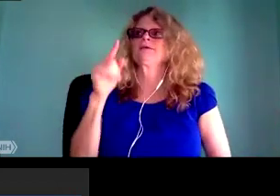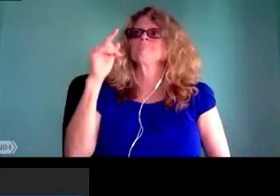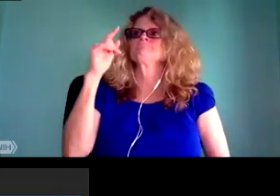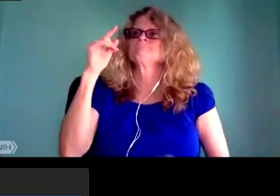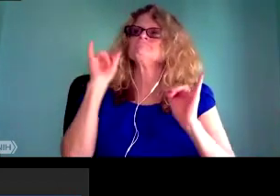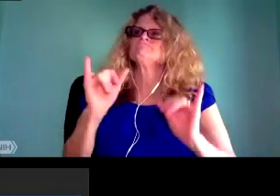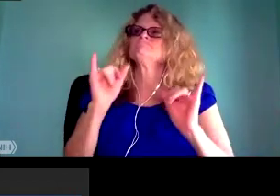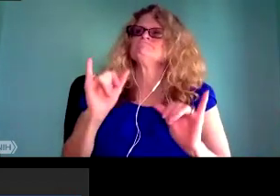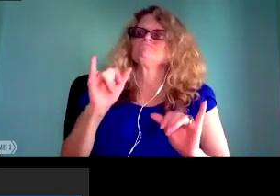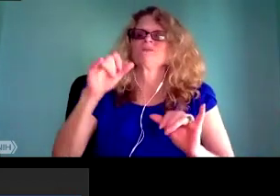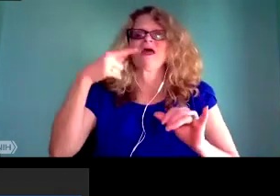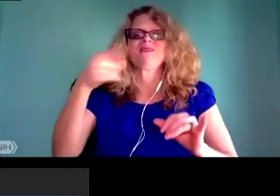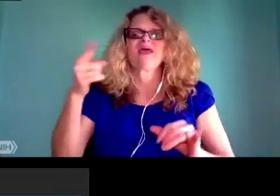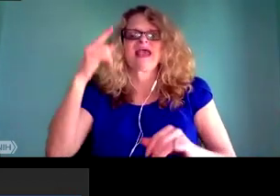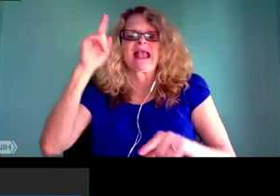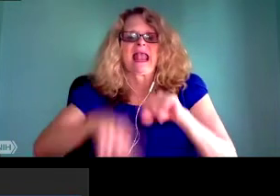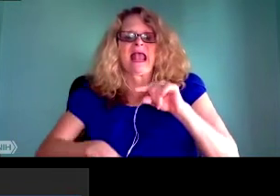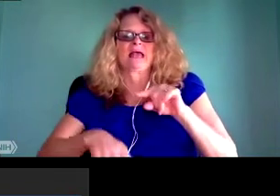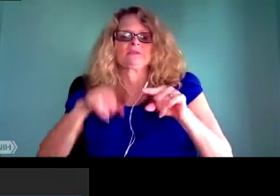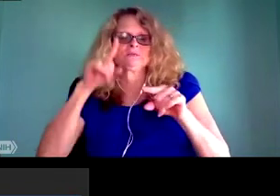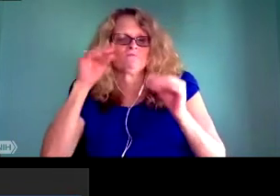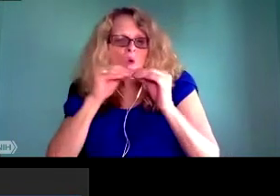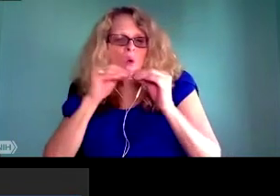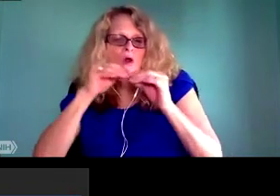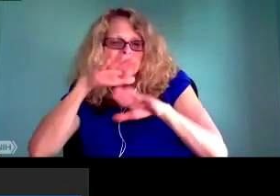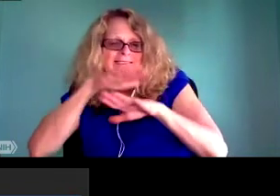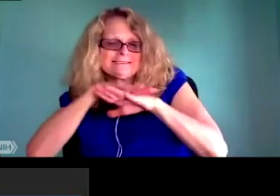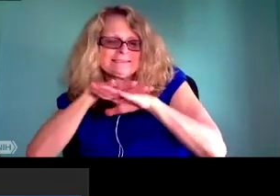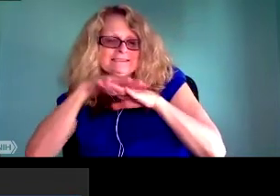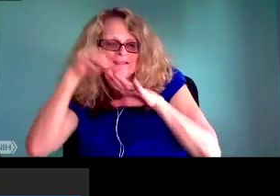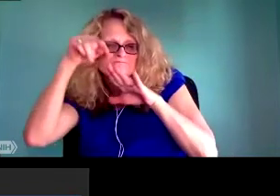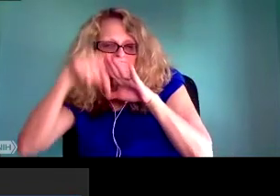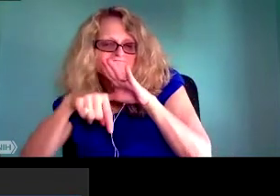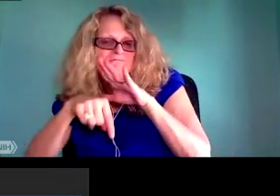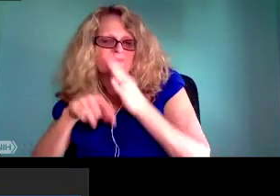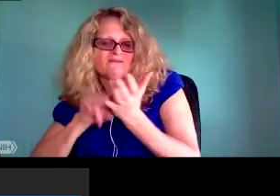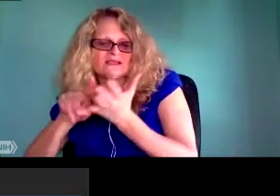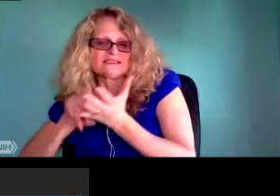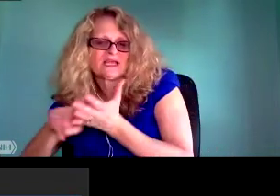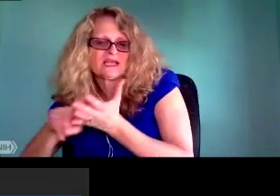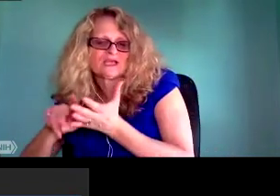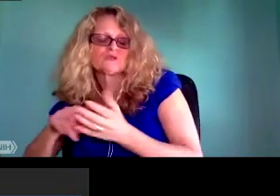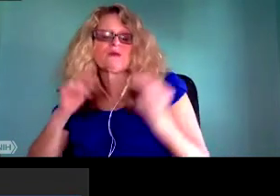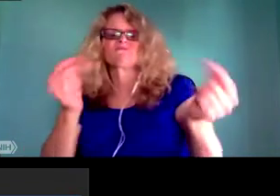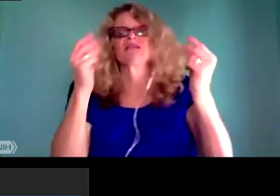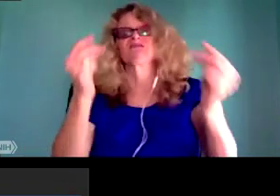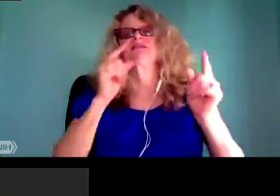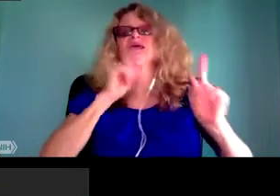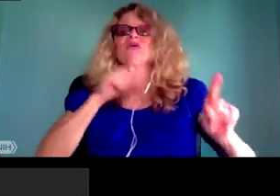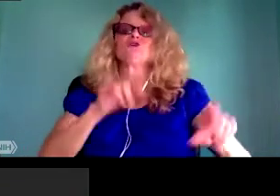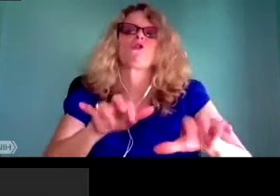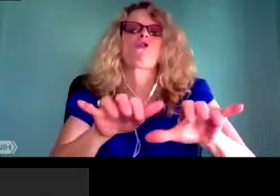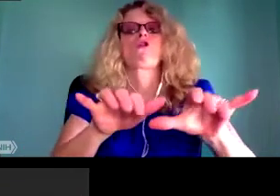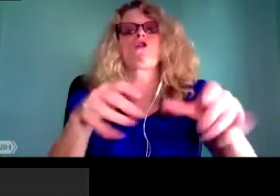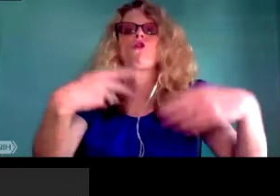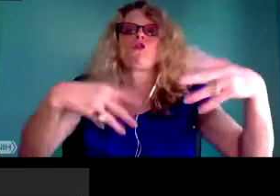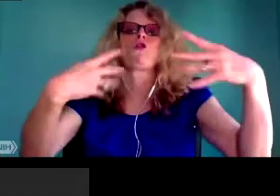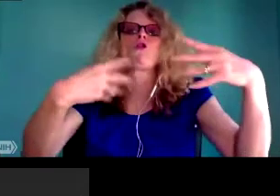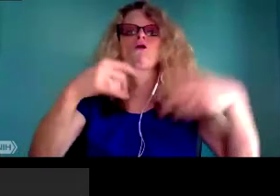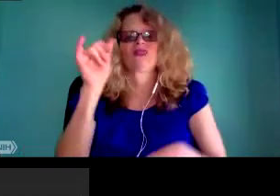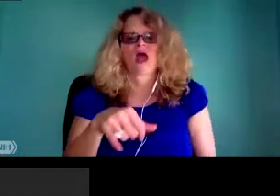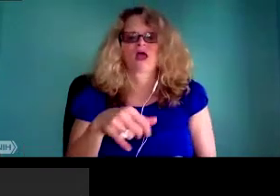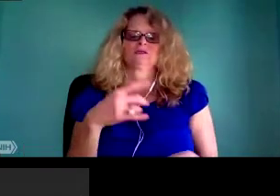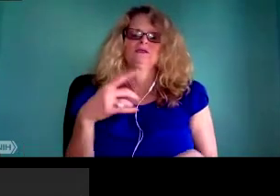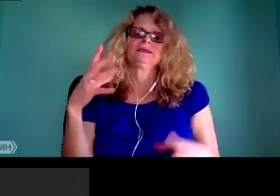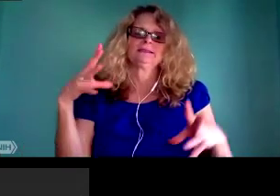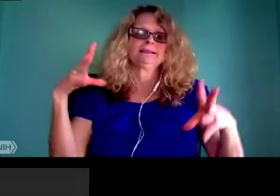and so we are all kind of socialized by this new phenomena of Internet search, and so that's one of the things I want to talk